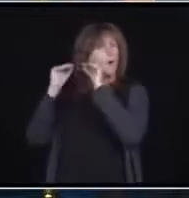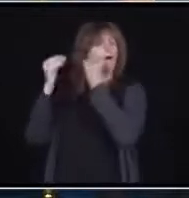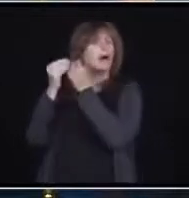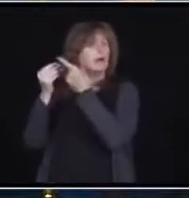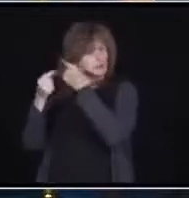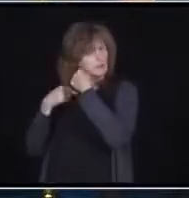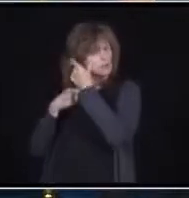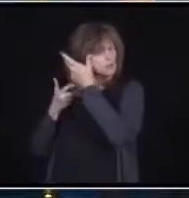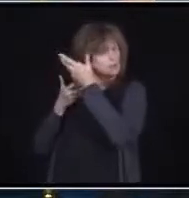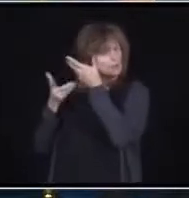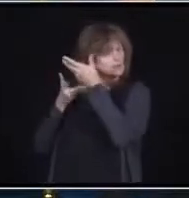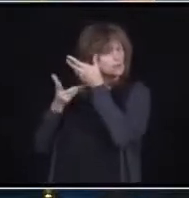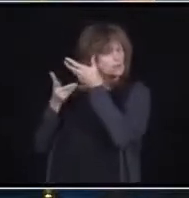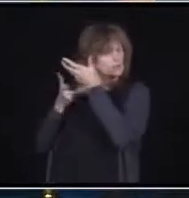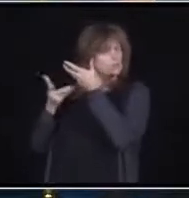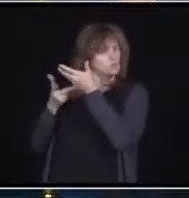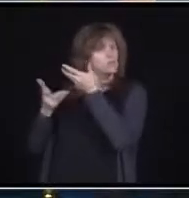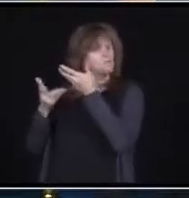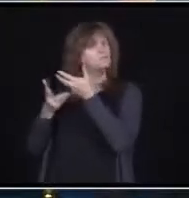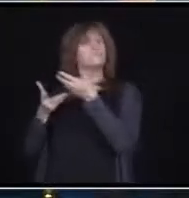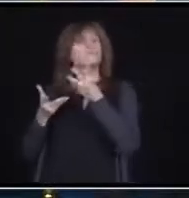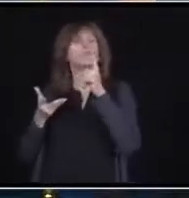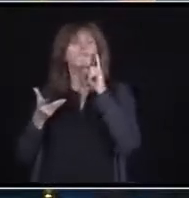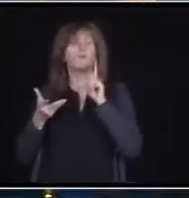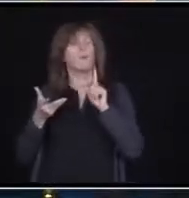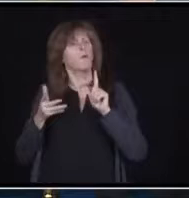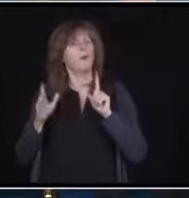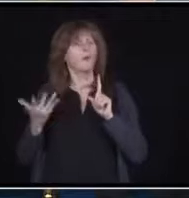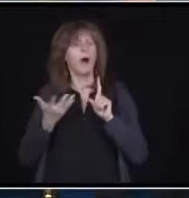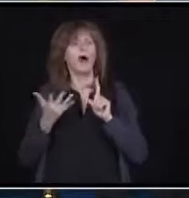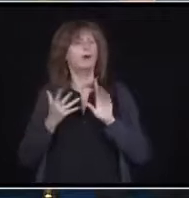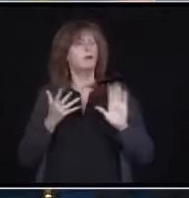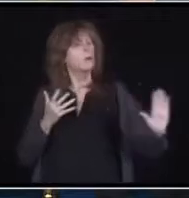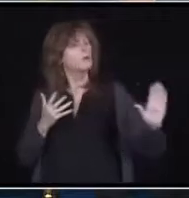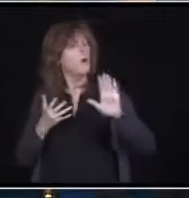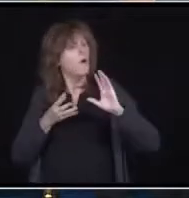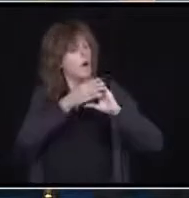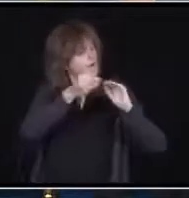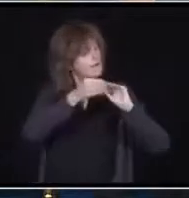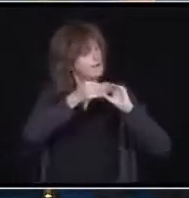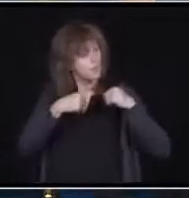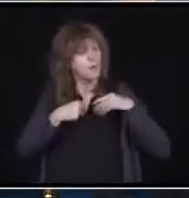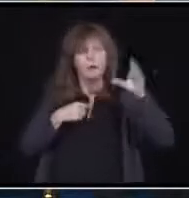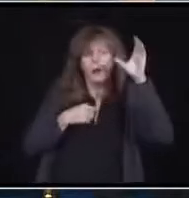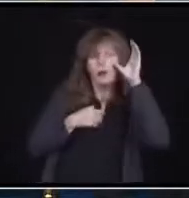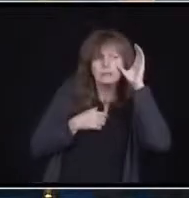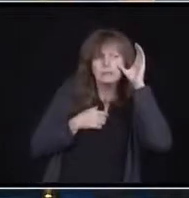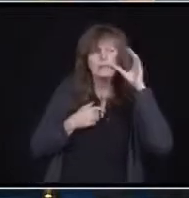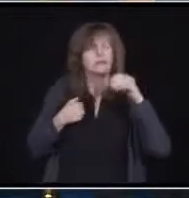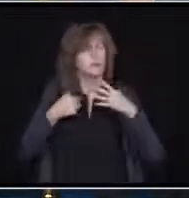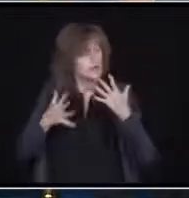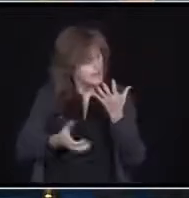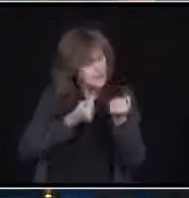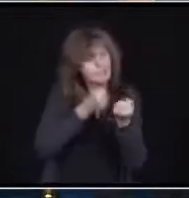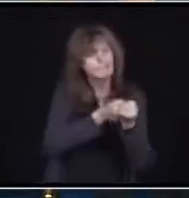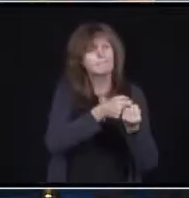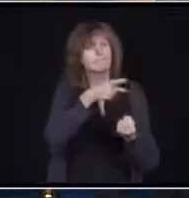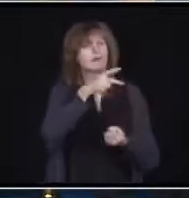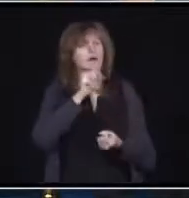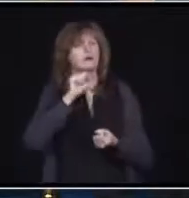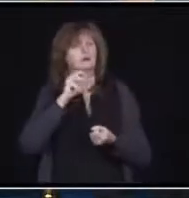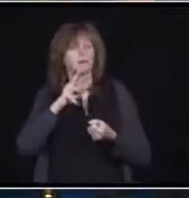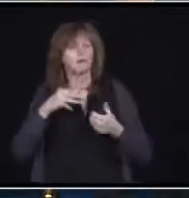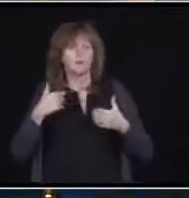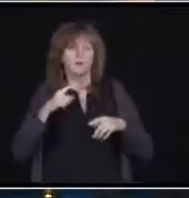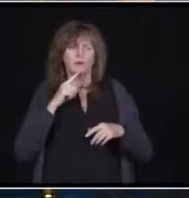values the importance of our personal support workers. I want to send a heartfelt thank you to our PSWs.